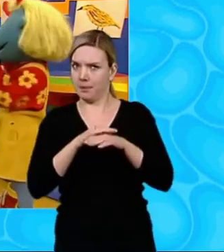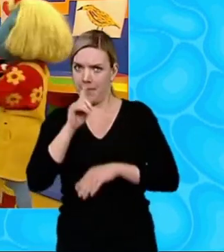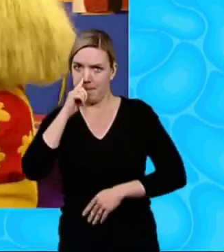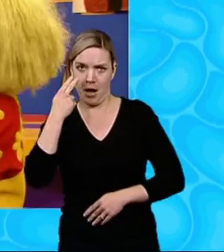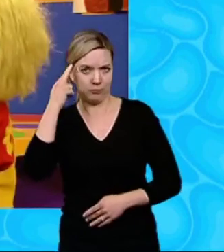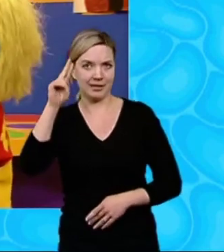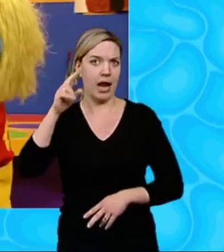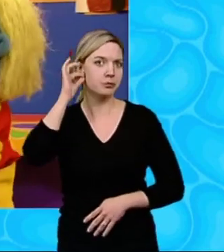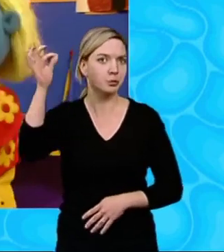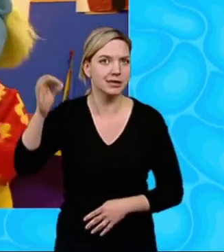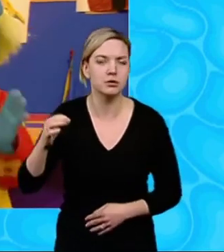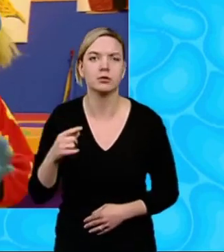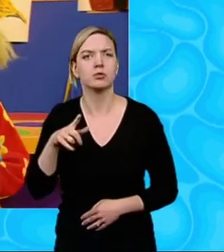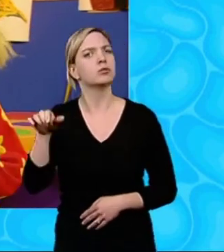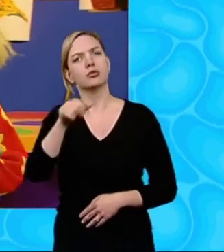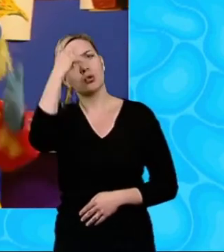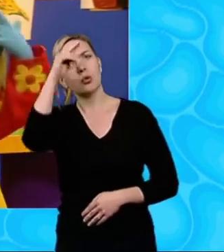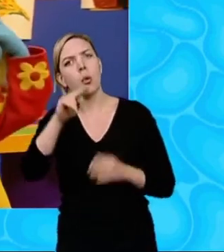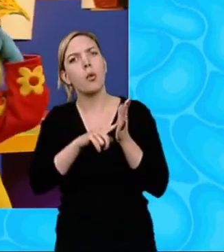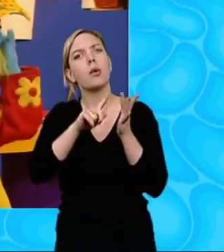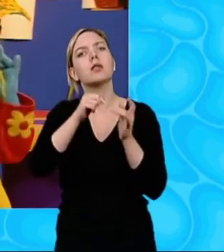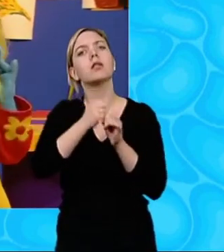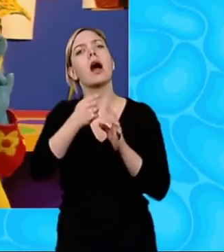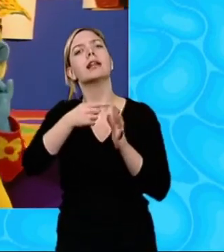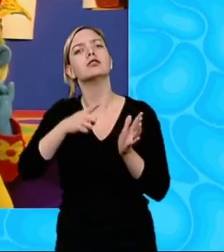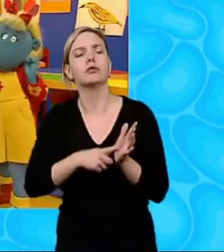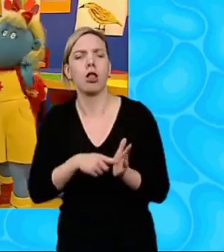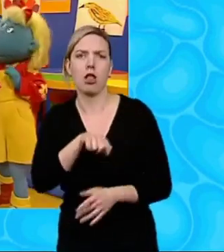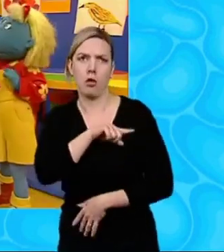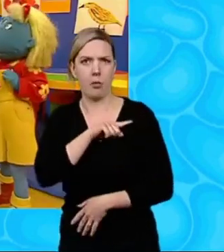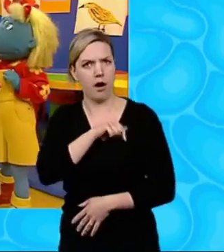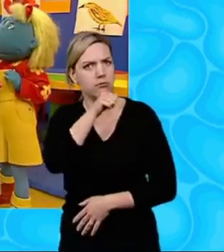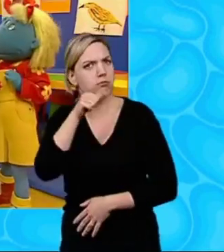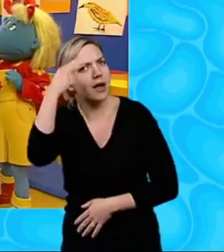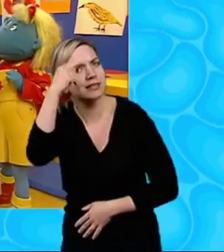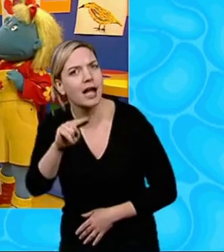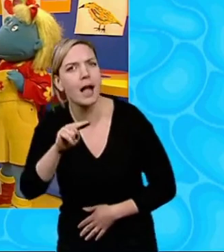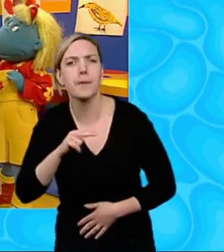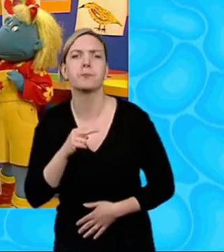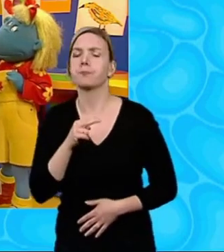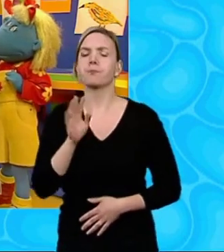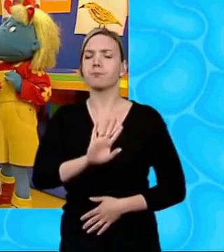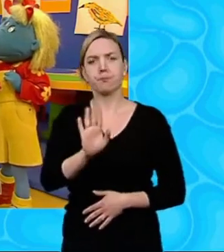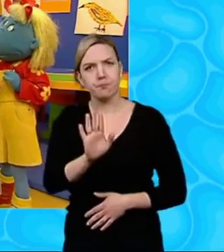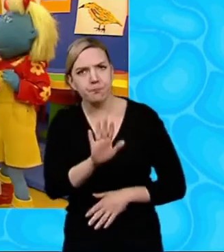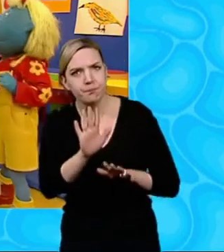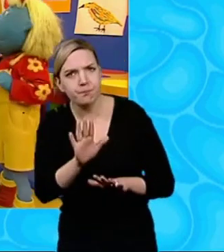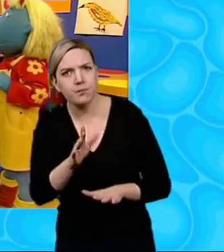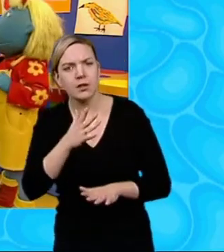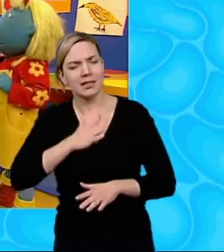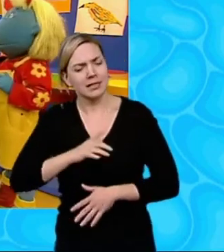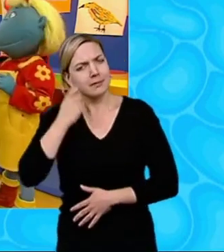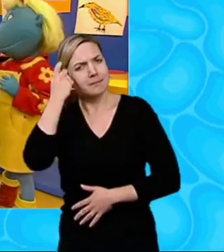I think you should call him Nigel Because Nigel's a nice name Well, hold on, hold on, hold on Now, you have to think really carefully about